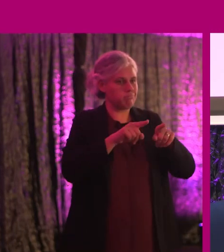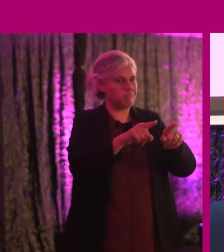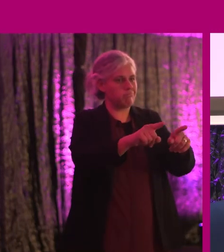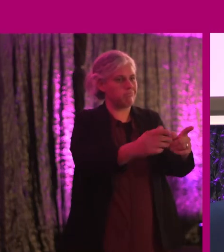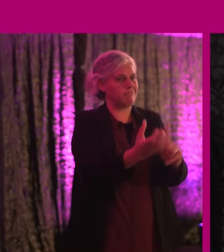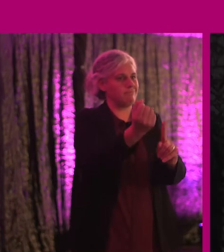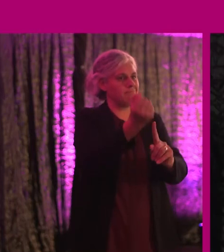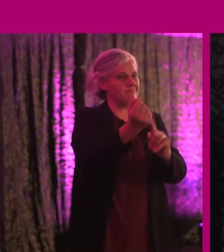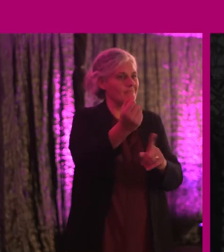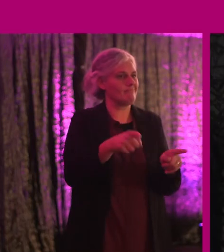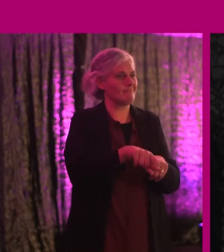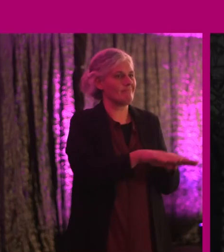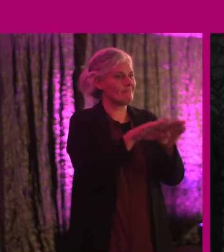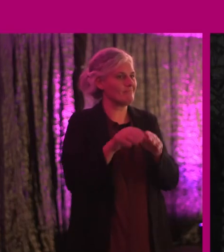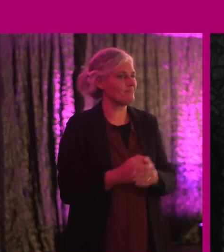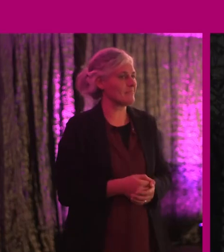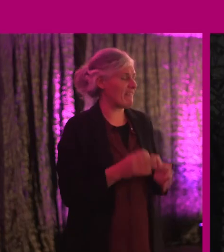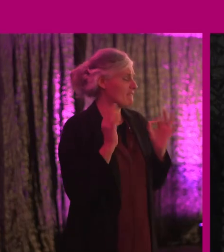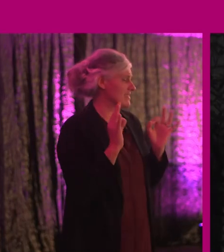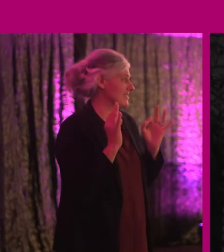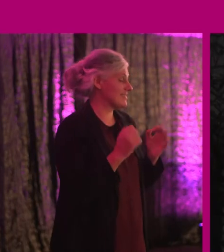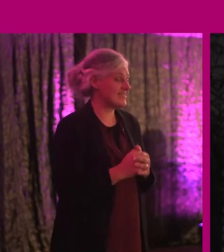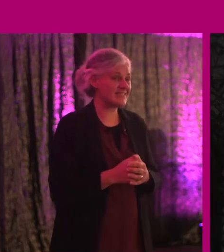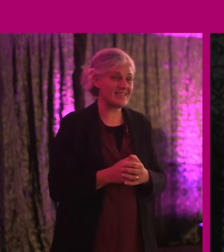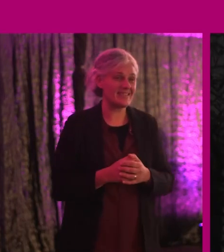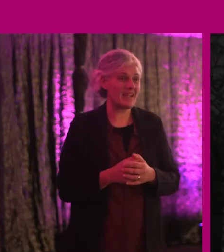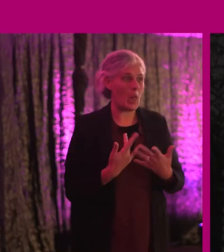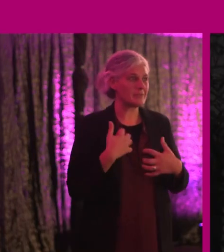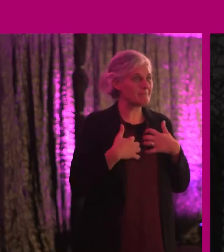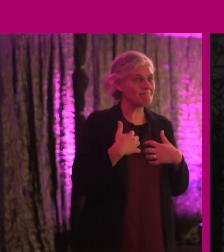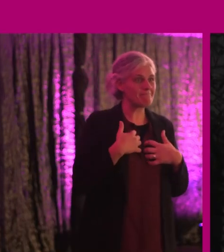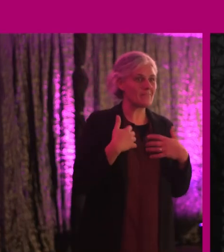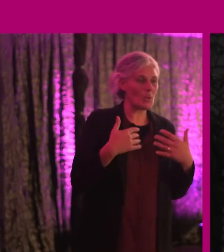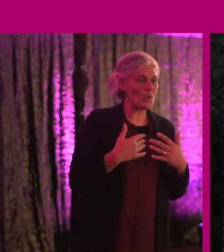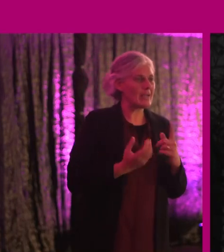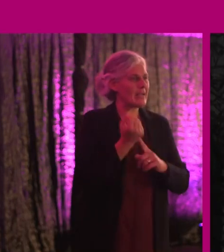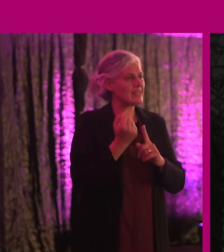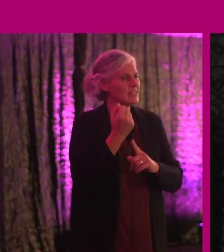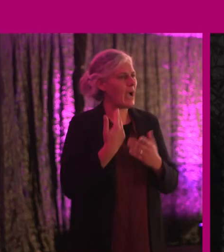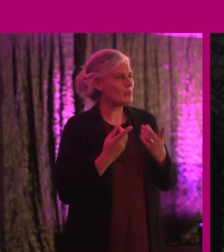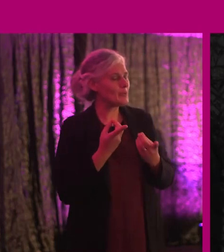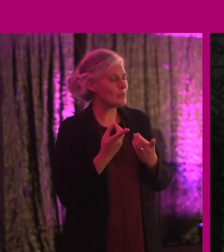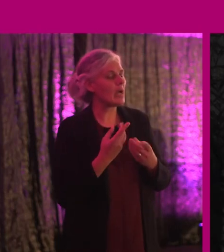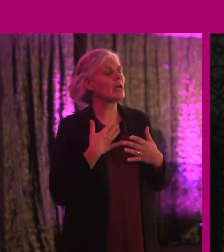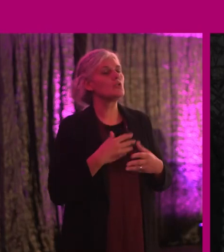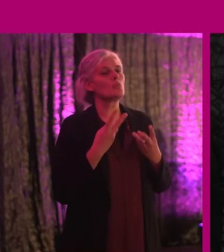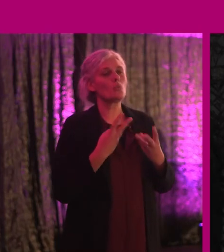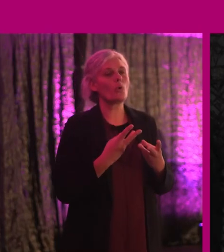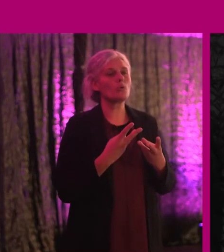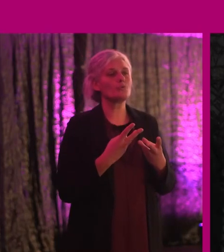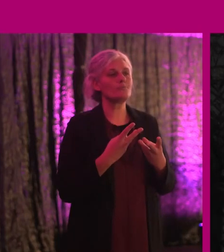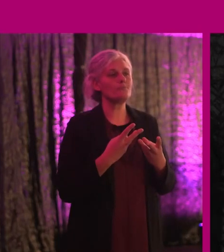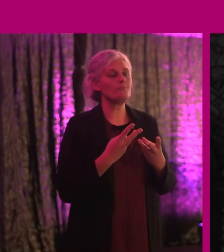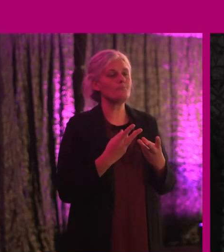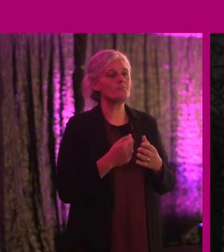That's fantastic, Carolyn. Very tiring too. Yeah, but the energy to achieve that and do that. I just wanted to open